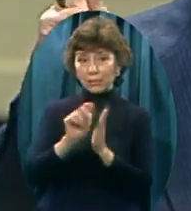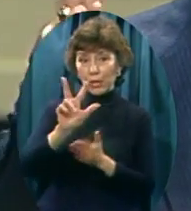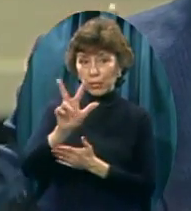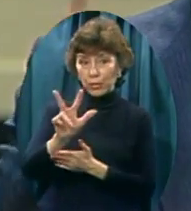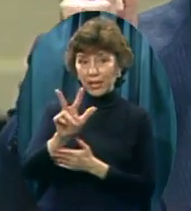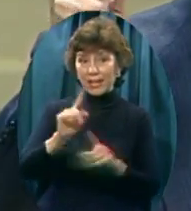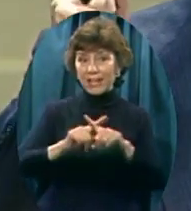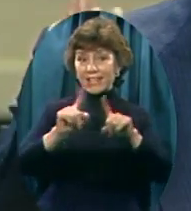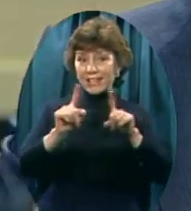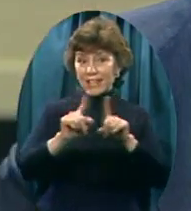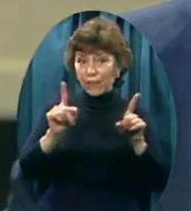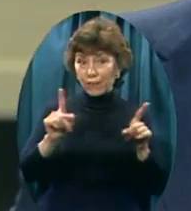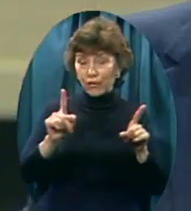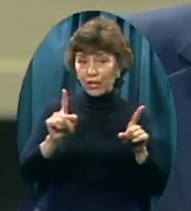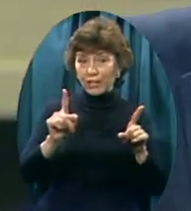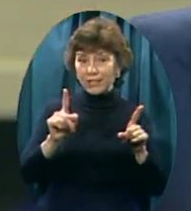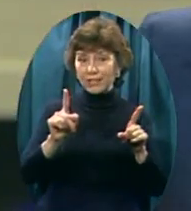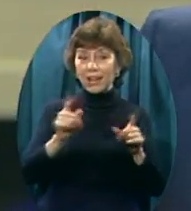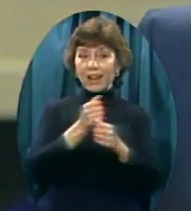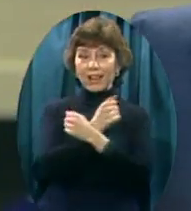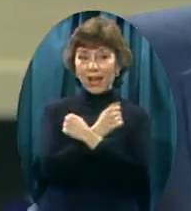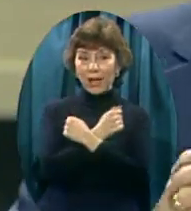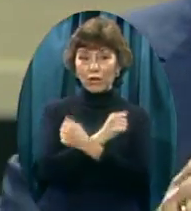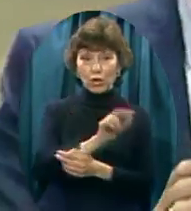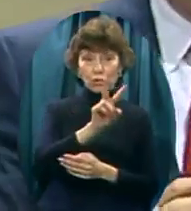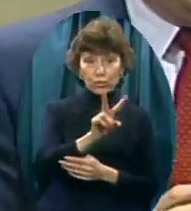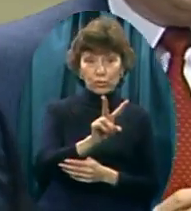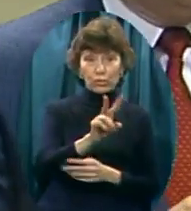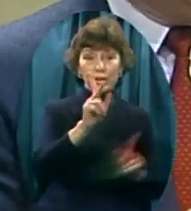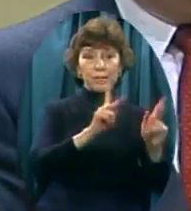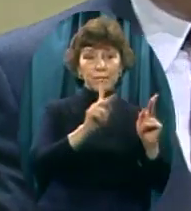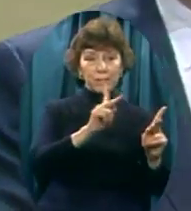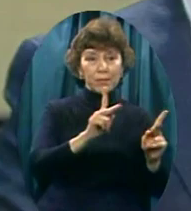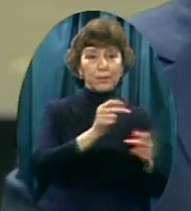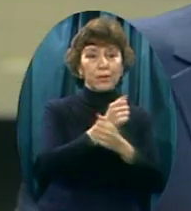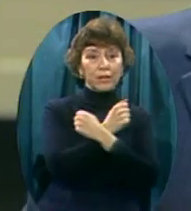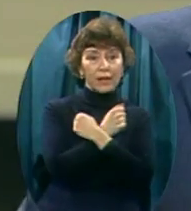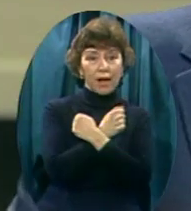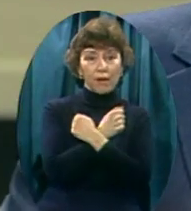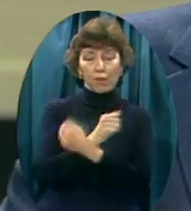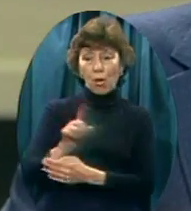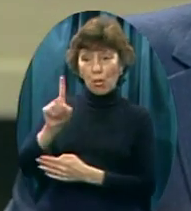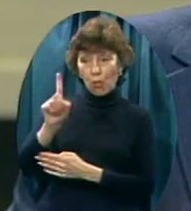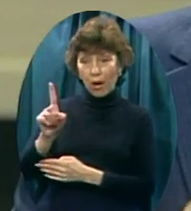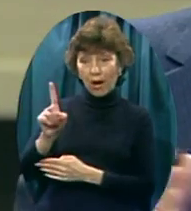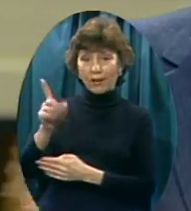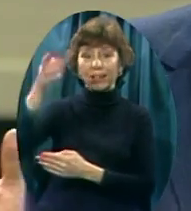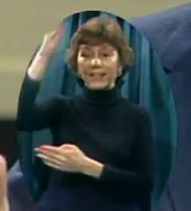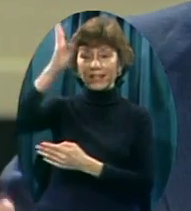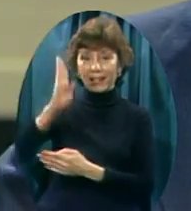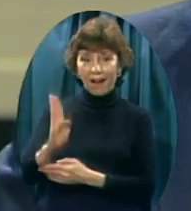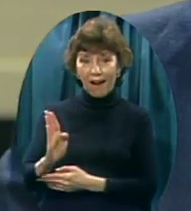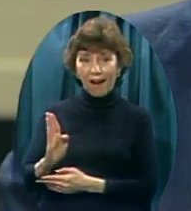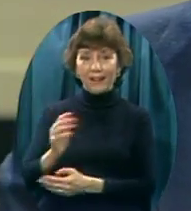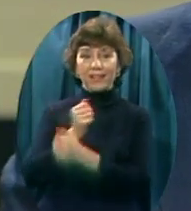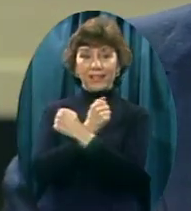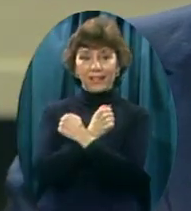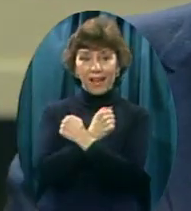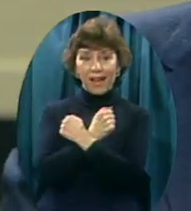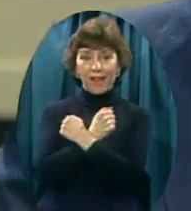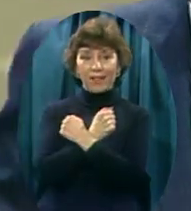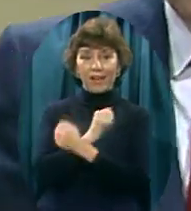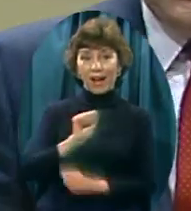are human in origin One is divine Or what we see here What in the Greek Is called agape love